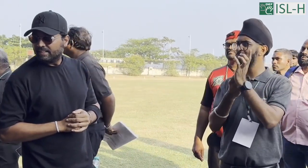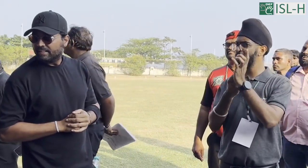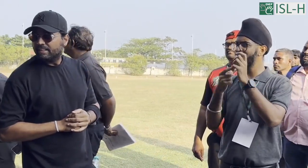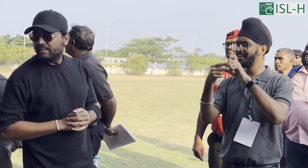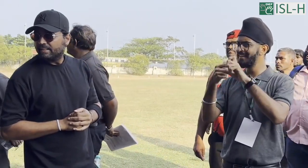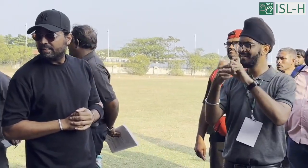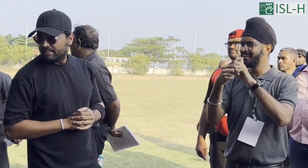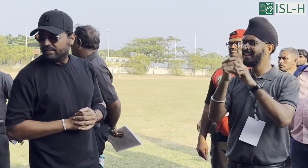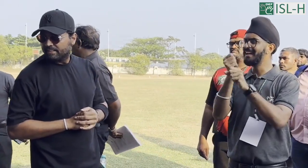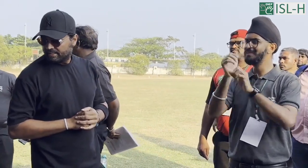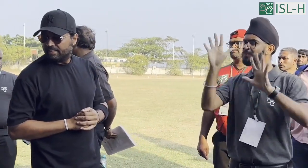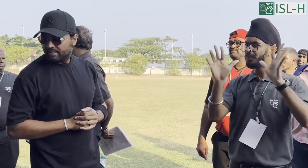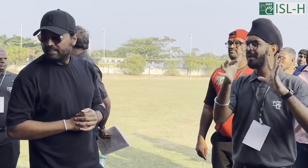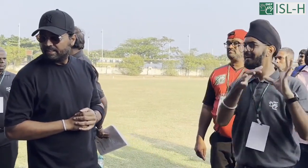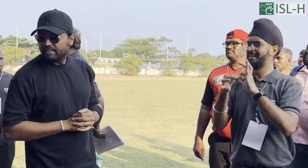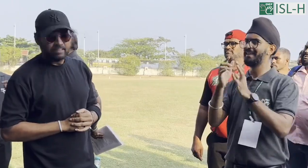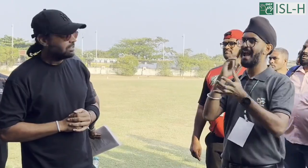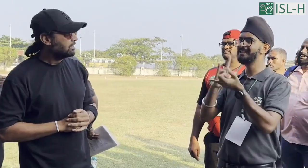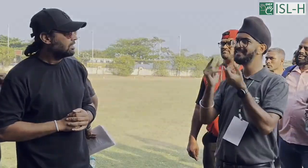What is the sign